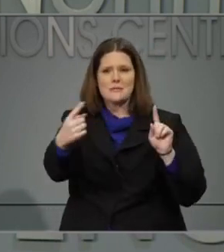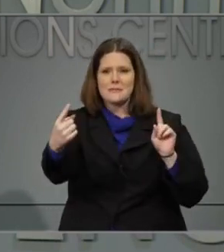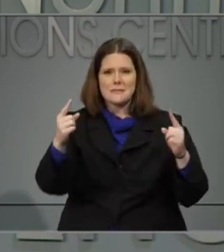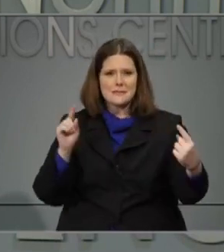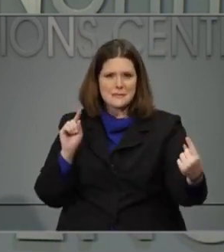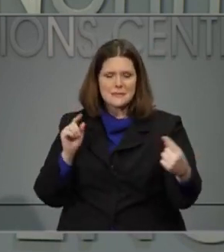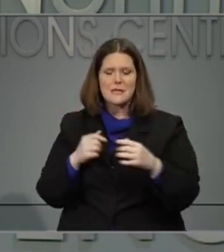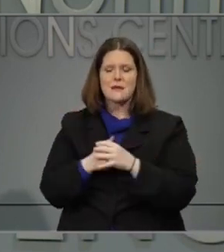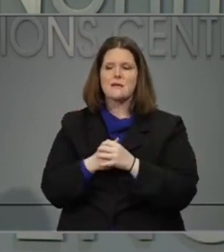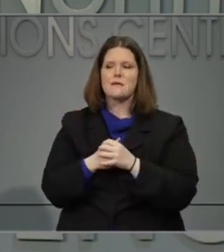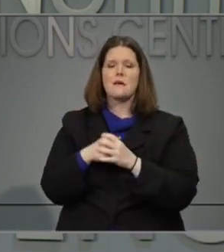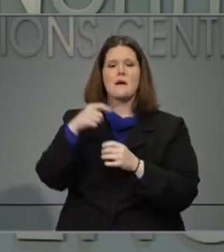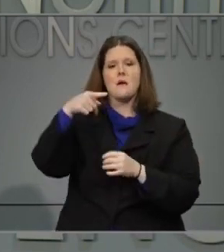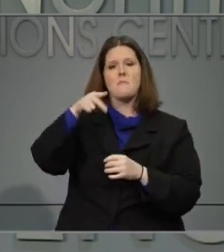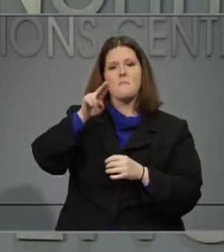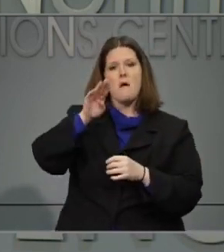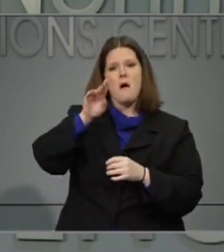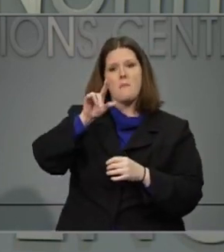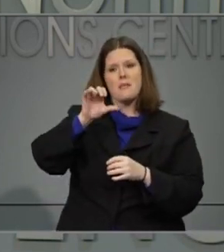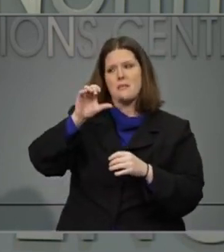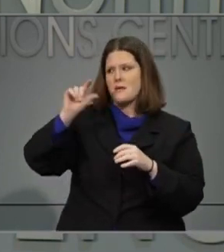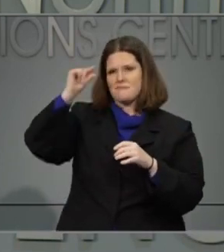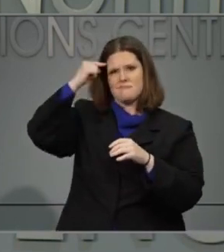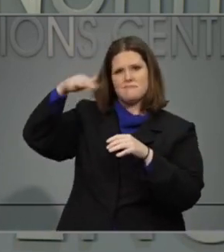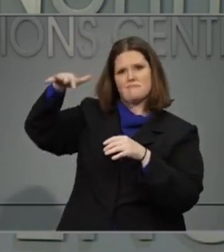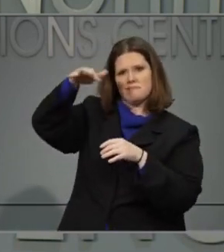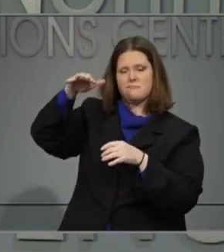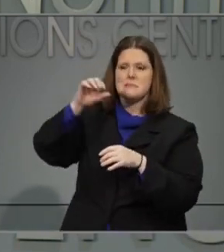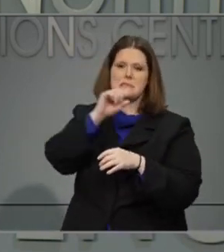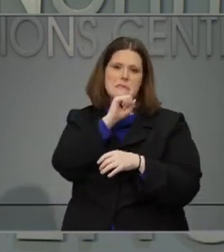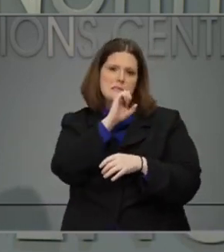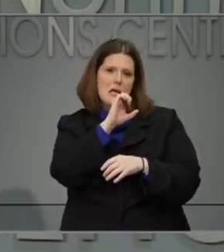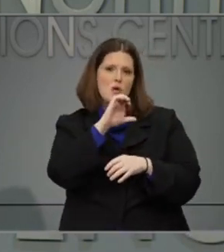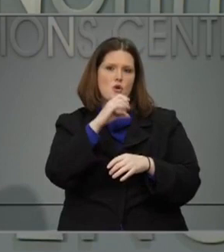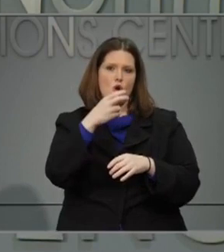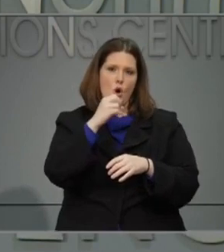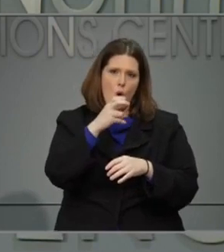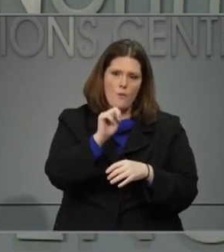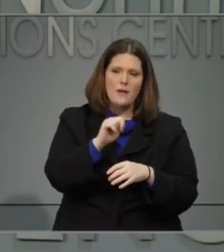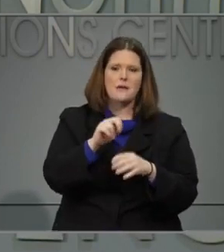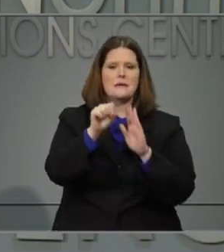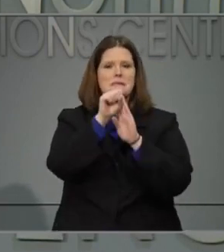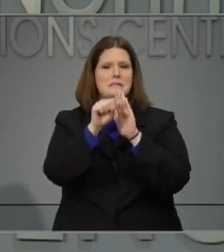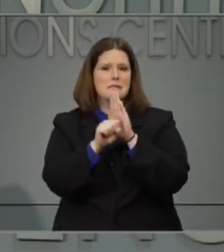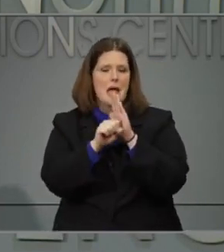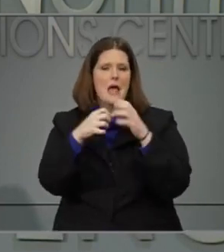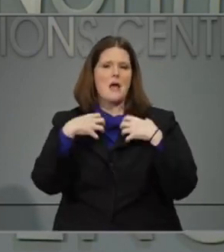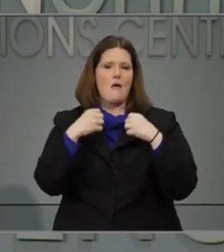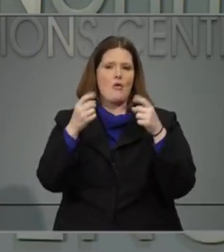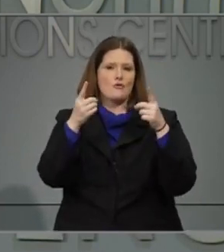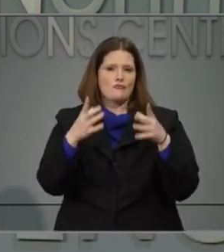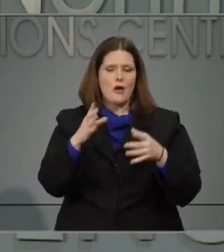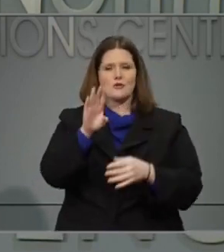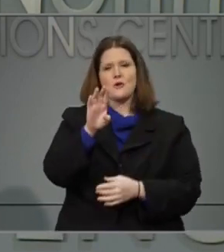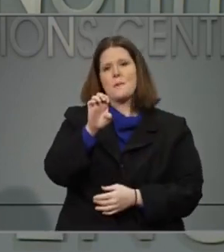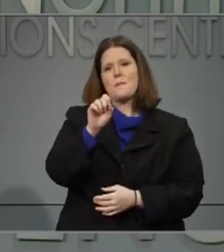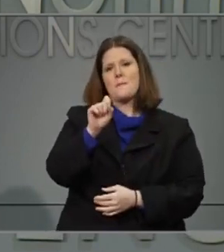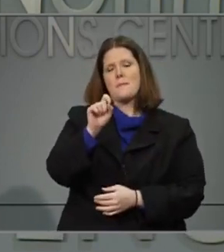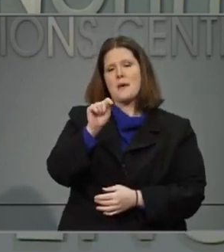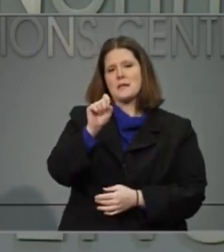health officials, secretary Cohen and state health director Betsy Tilson have